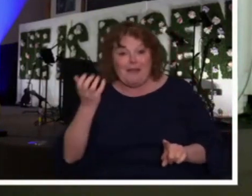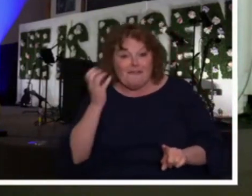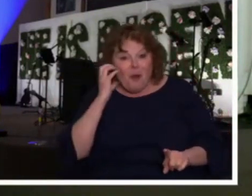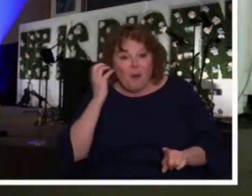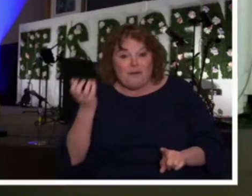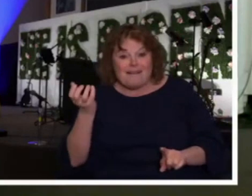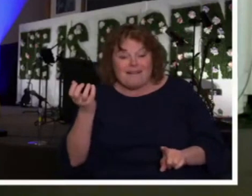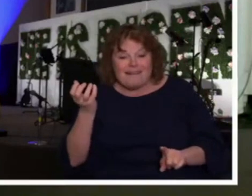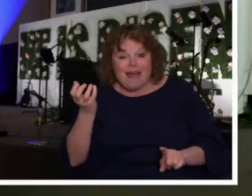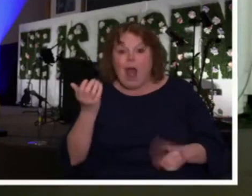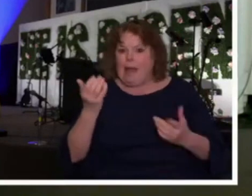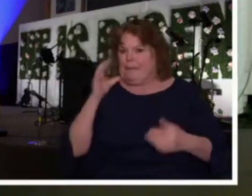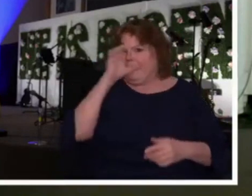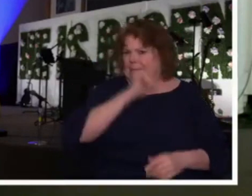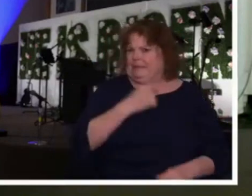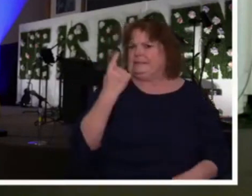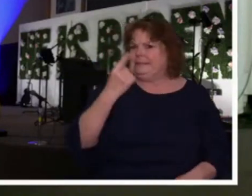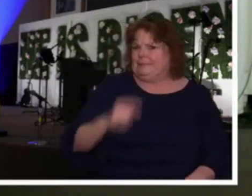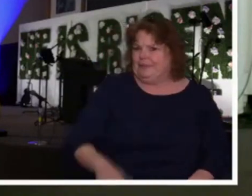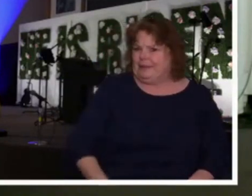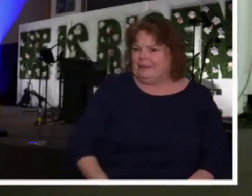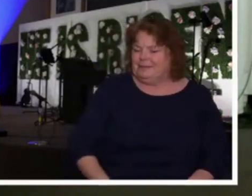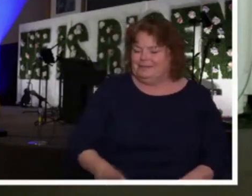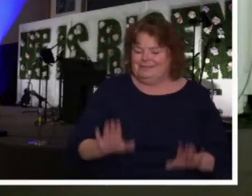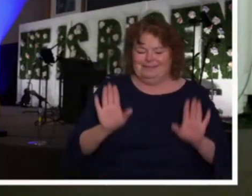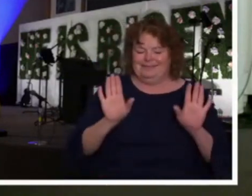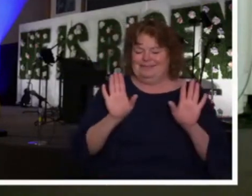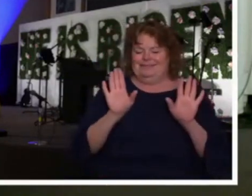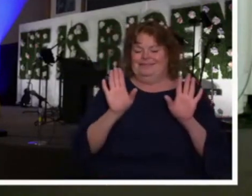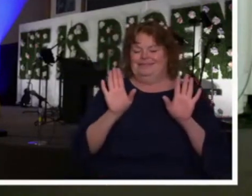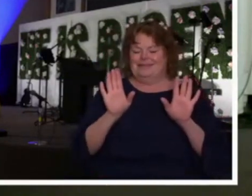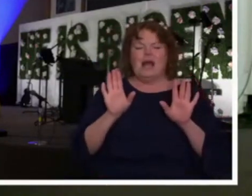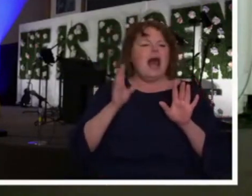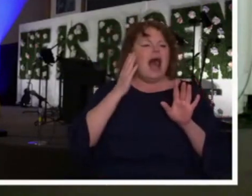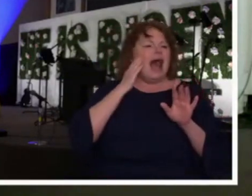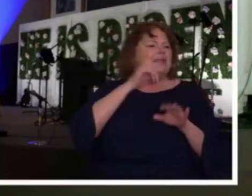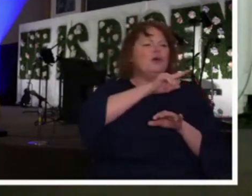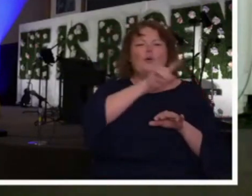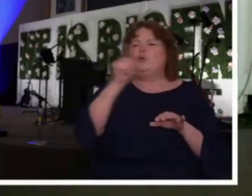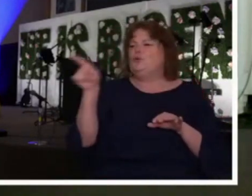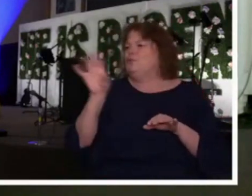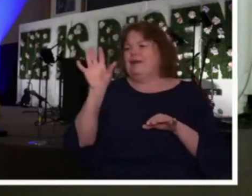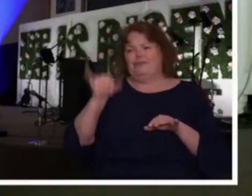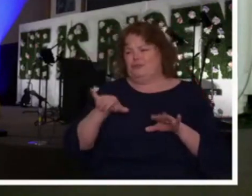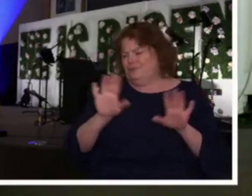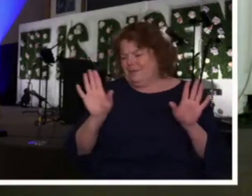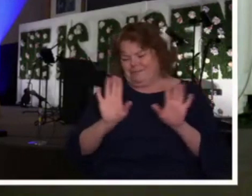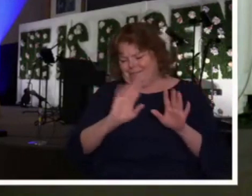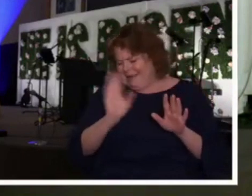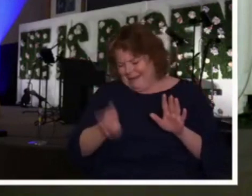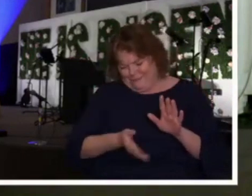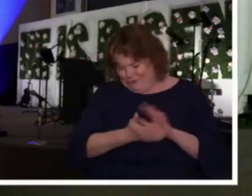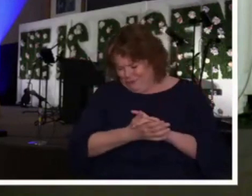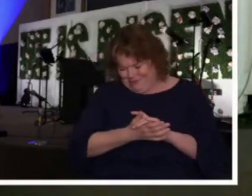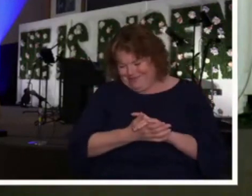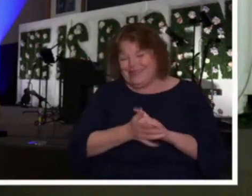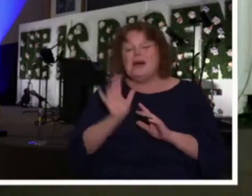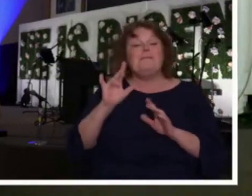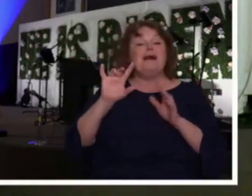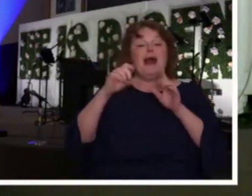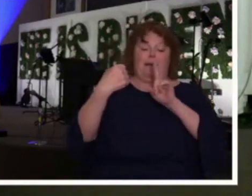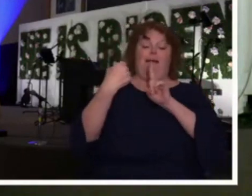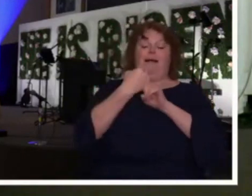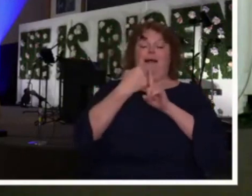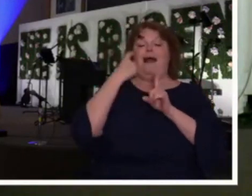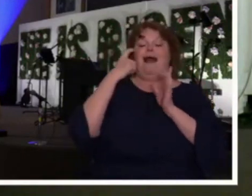because I might miss something? Now, I know that never happens to any of you. But it began to dawn on